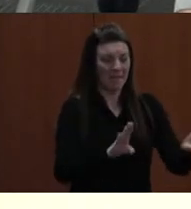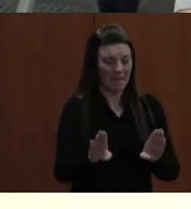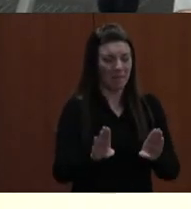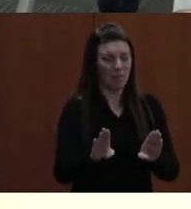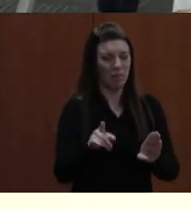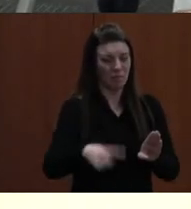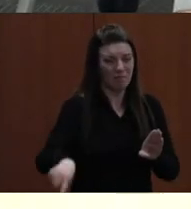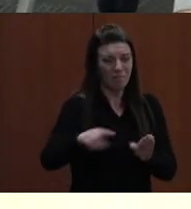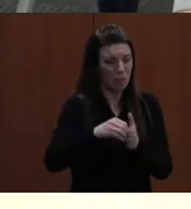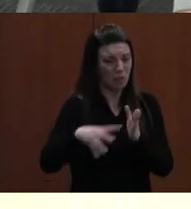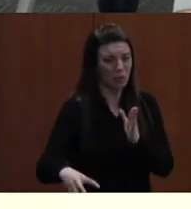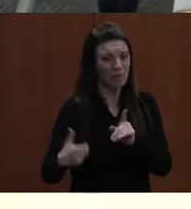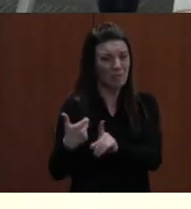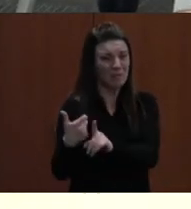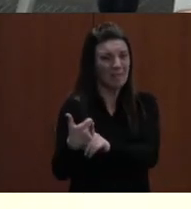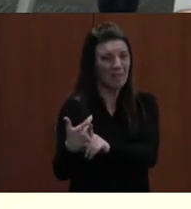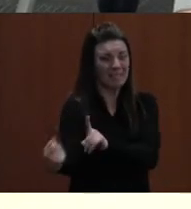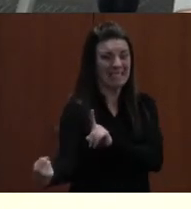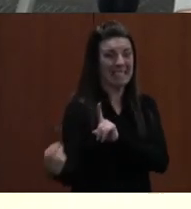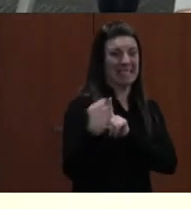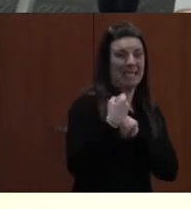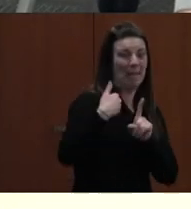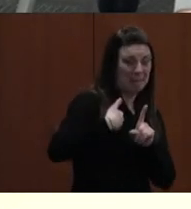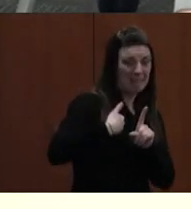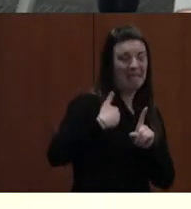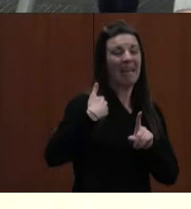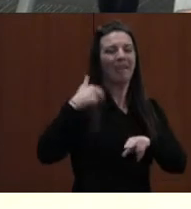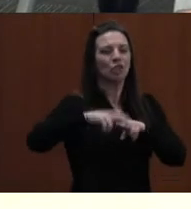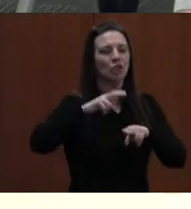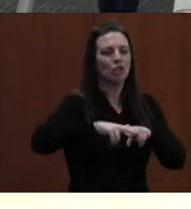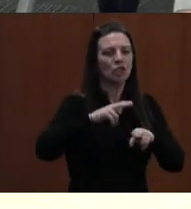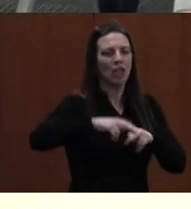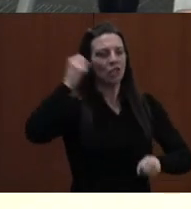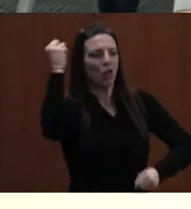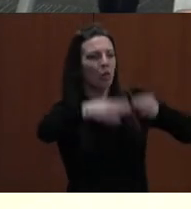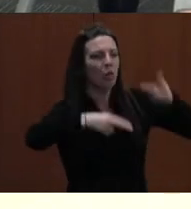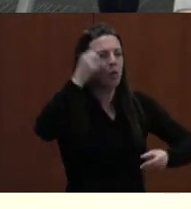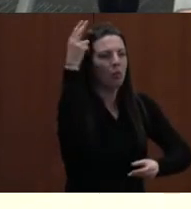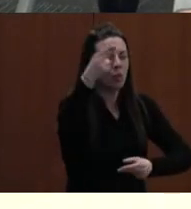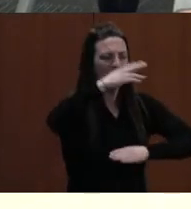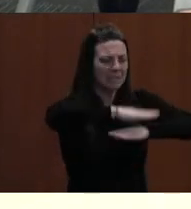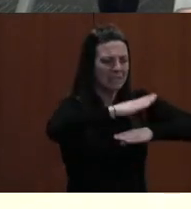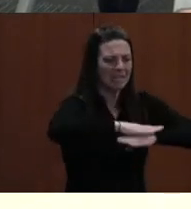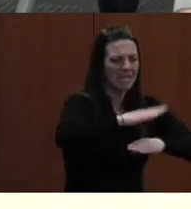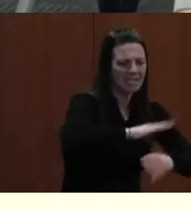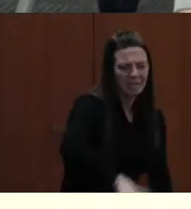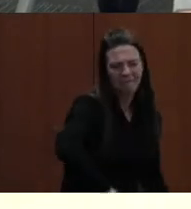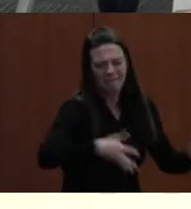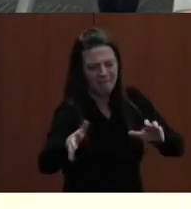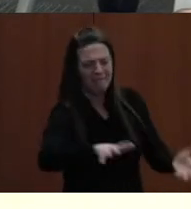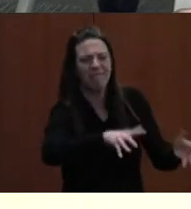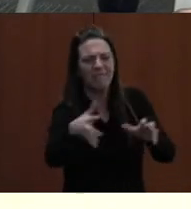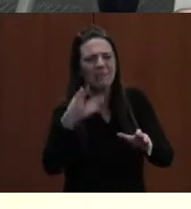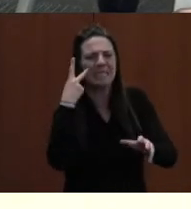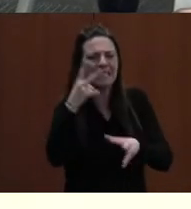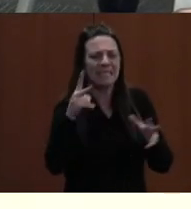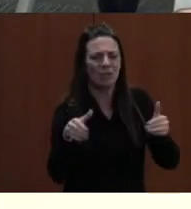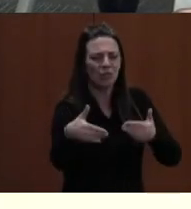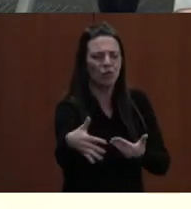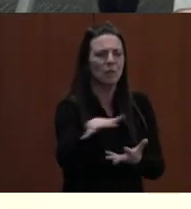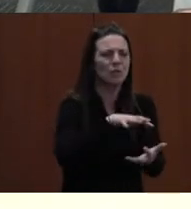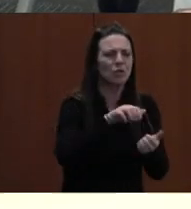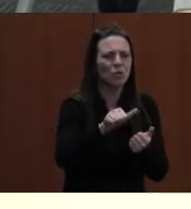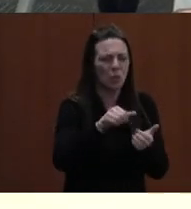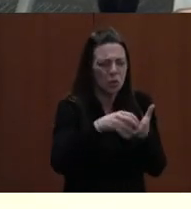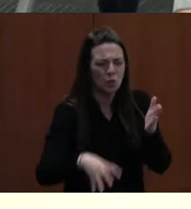students, had chairs thrown across my room, desks and tables flipped, and watched as parts of my room were destroyed by students who could not contain their anger.